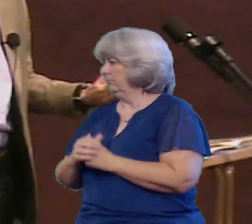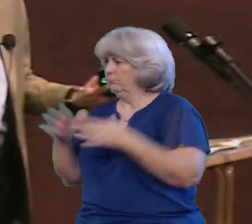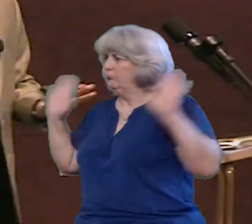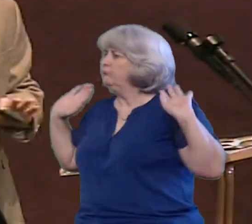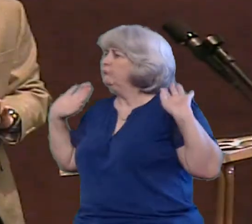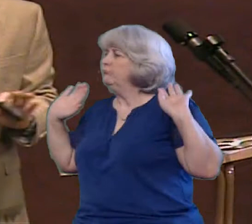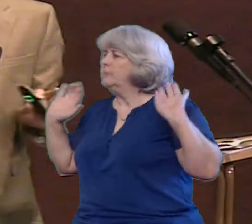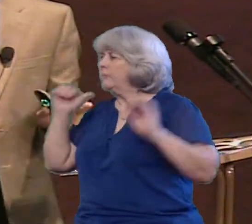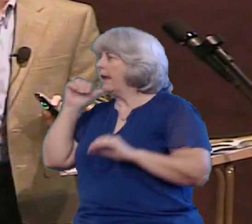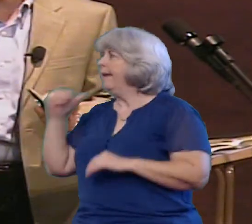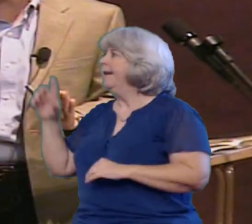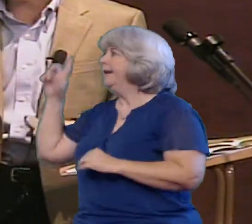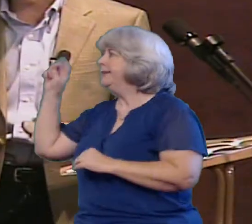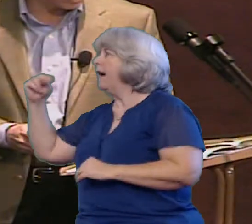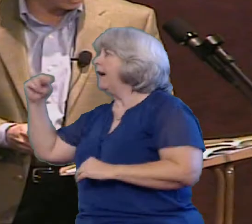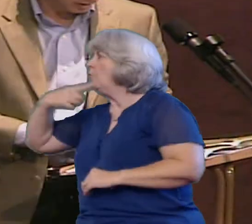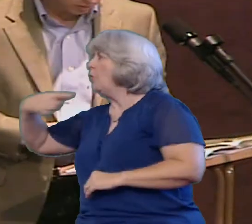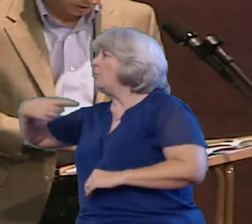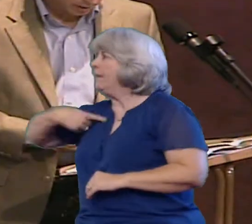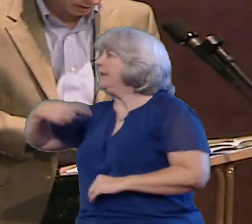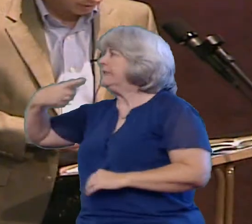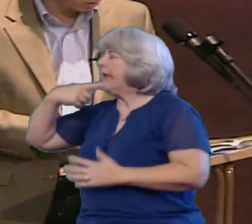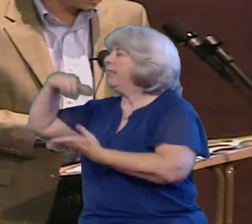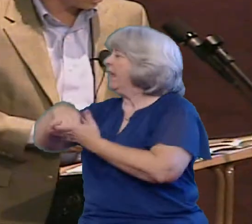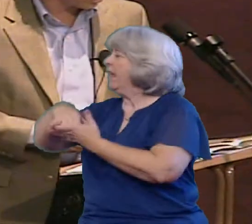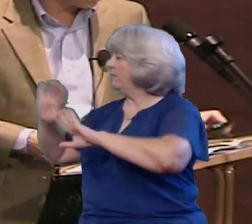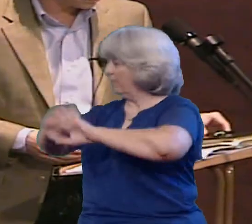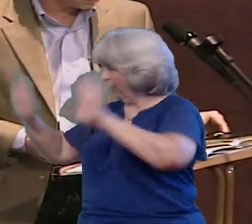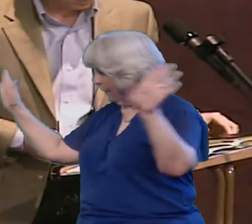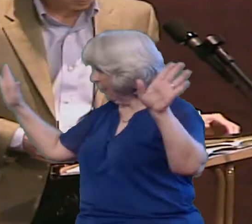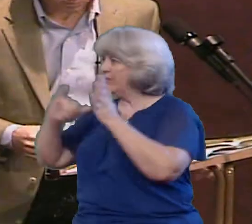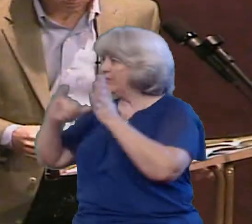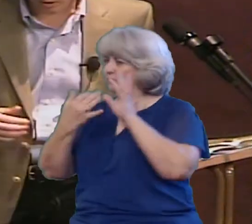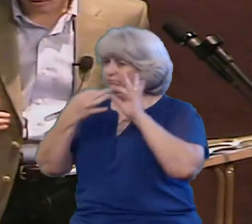text Send it to somebody you think that needs it right now